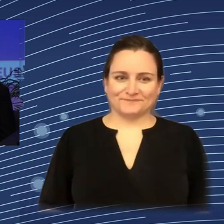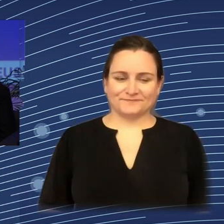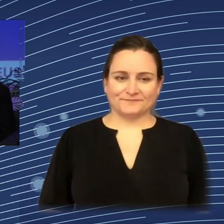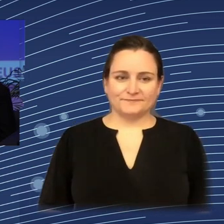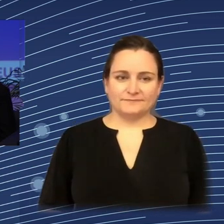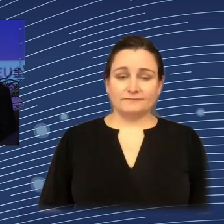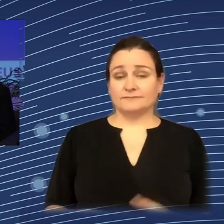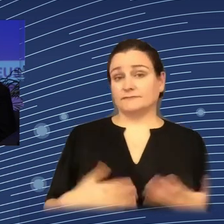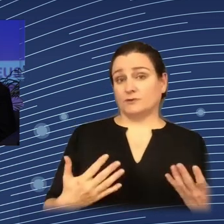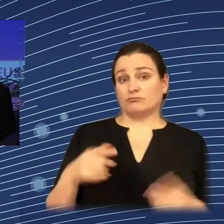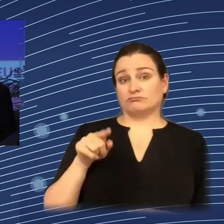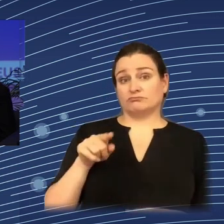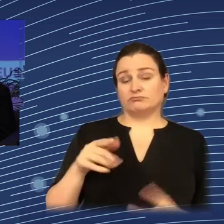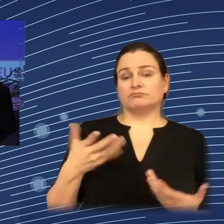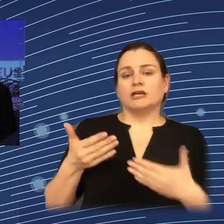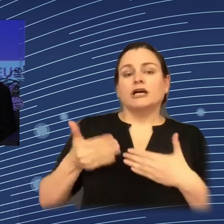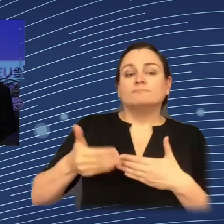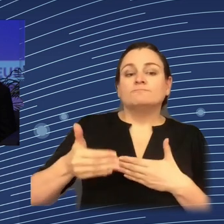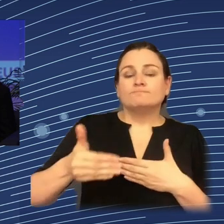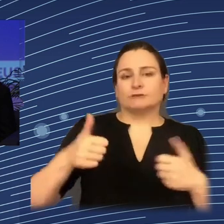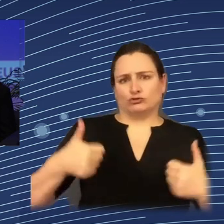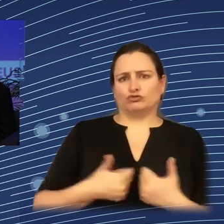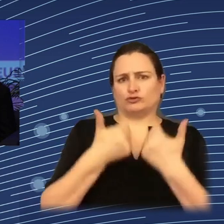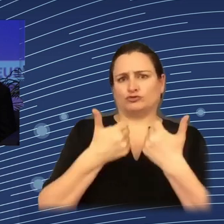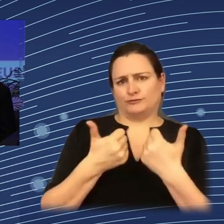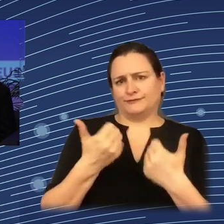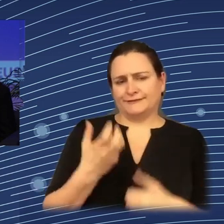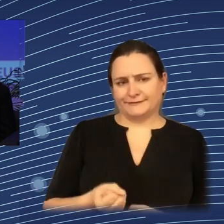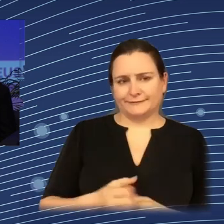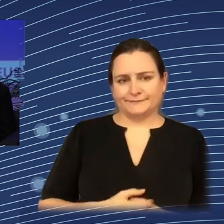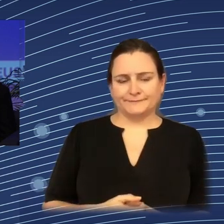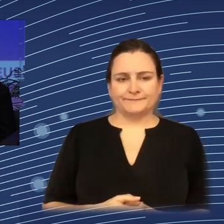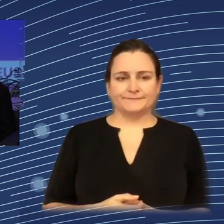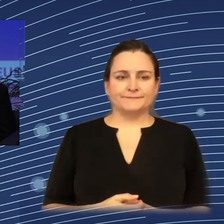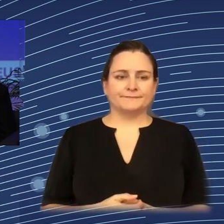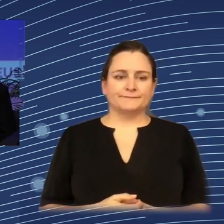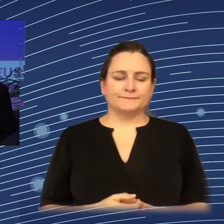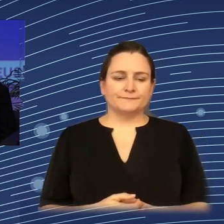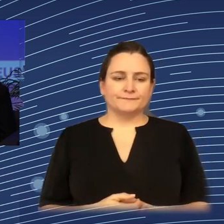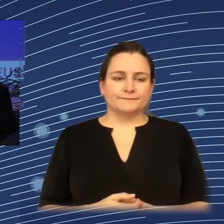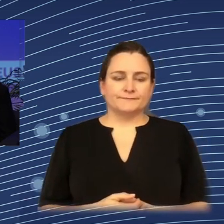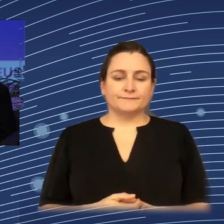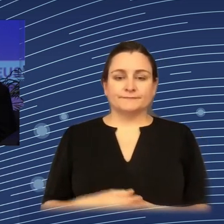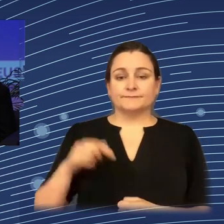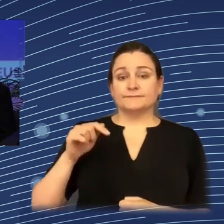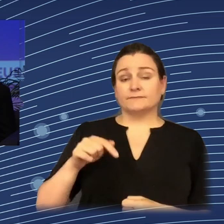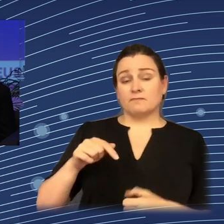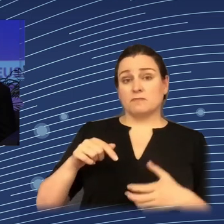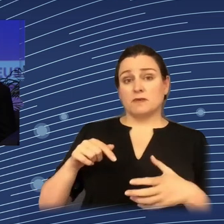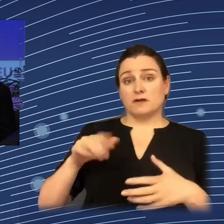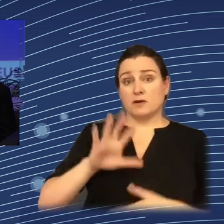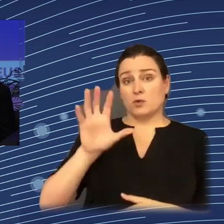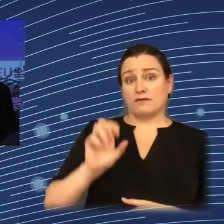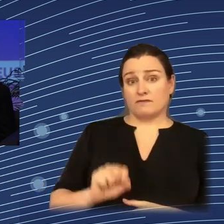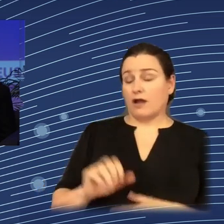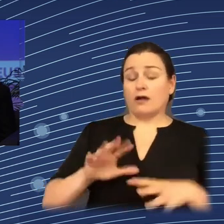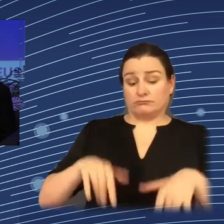certainly not going to go away. They already permeate several aspects of our lives, from simpler applications, like navigation